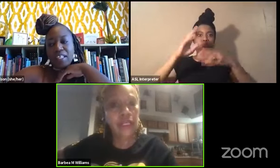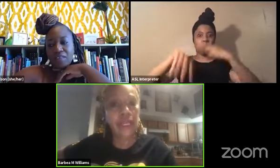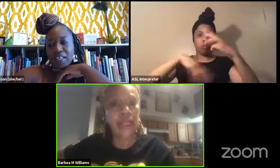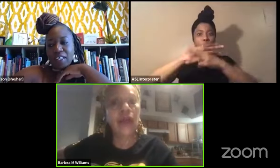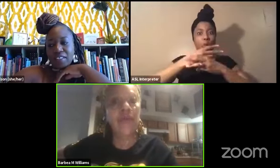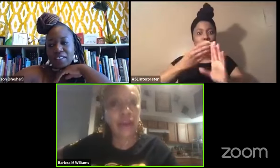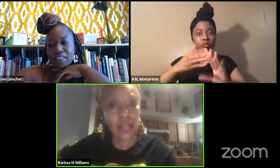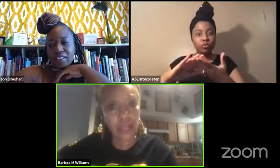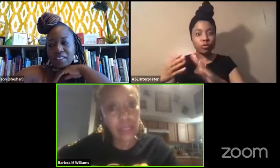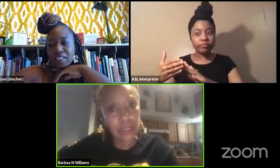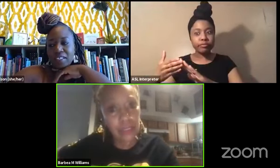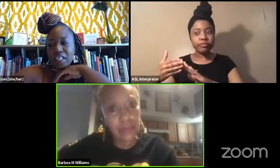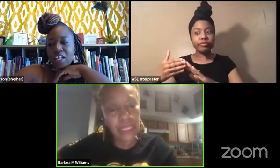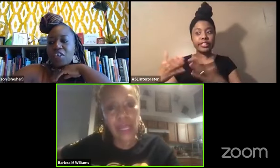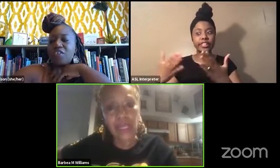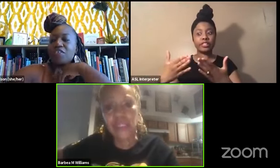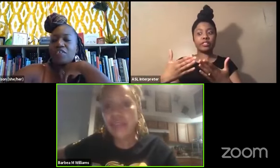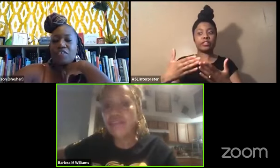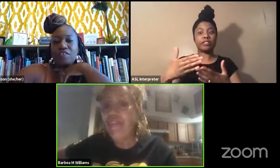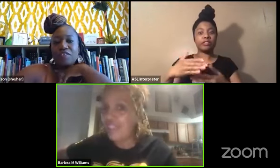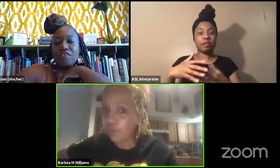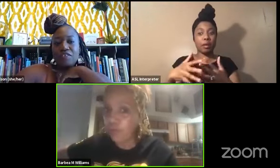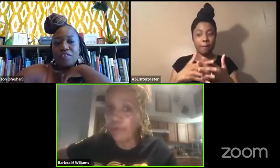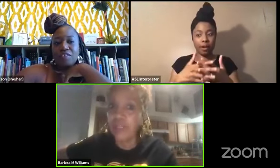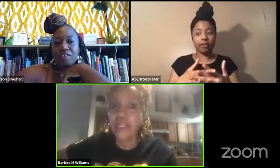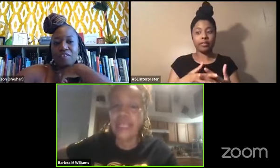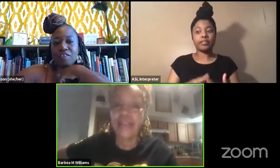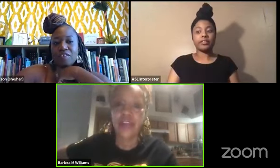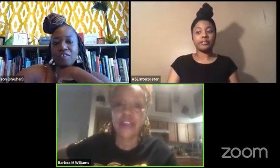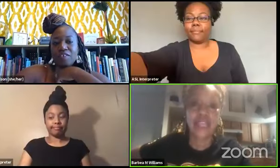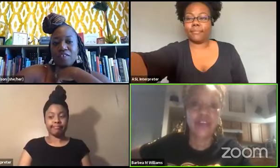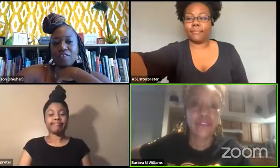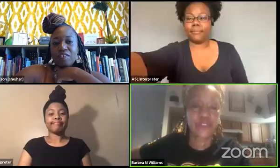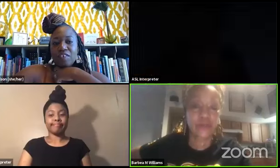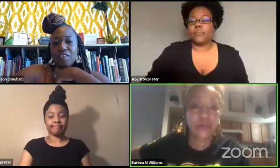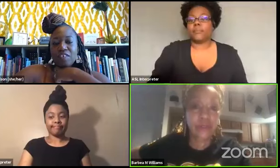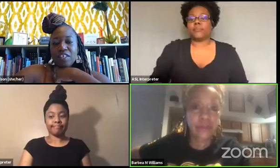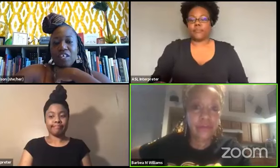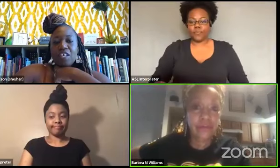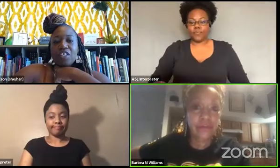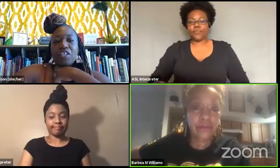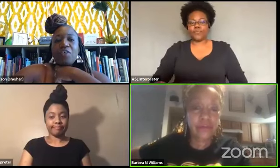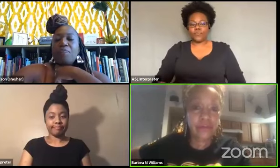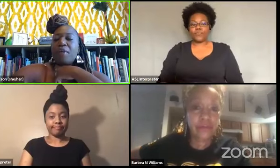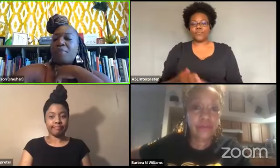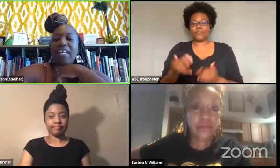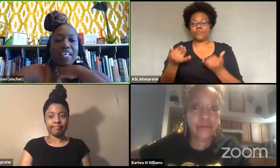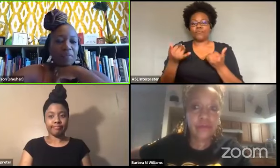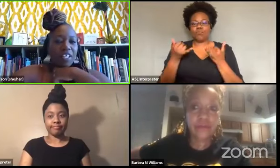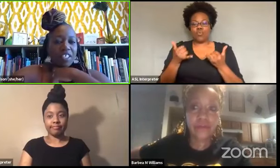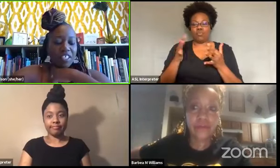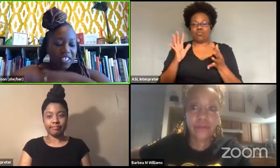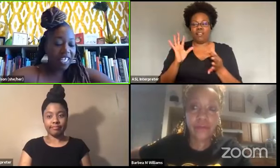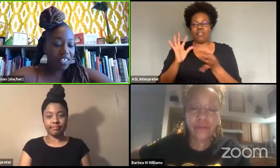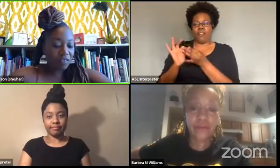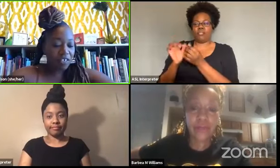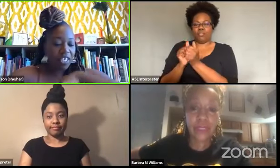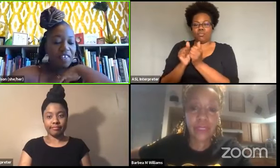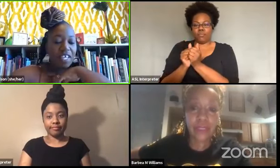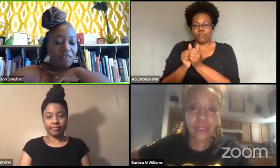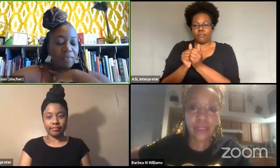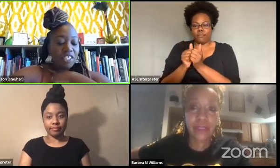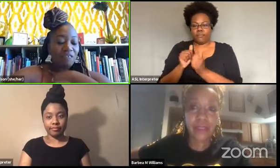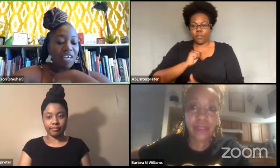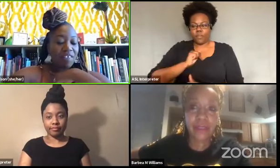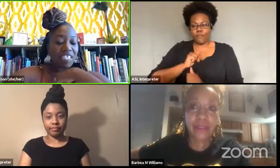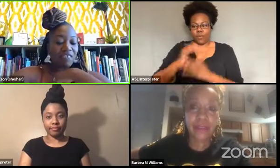in America because that's what we want to connect ourselves to. So Barbia, well, thank you for